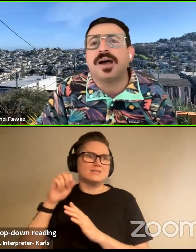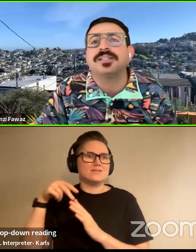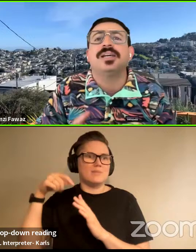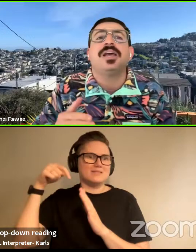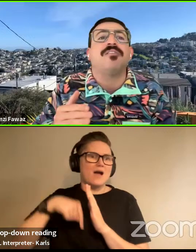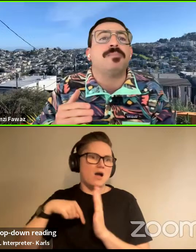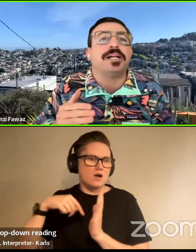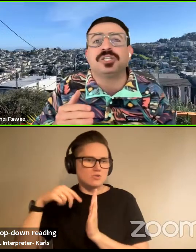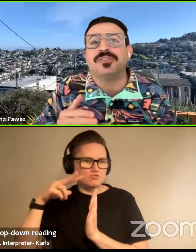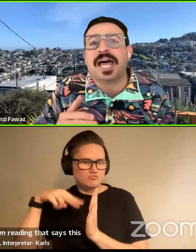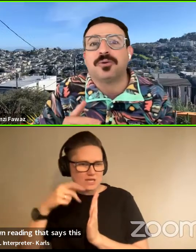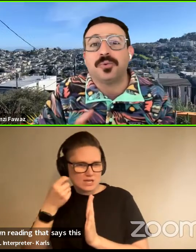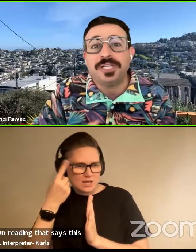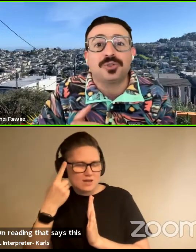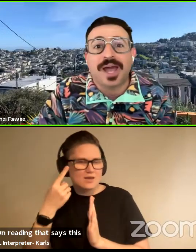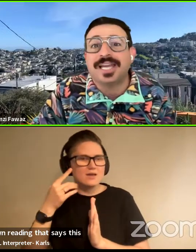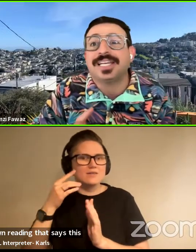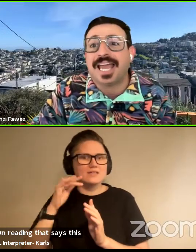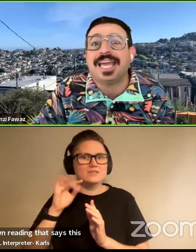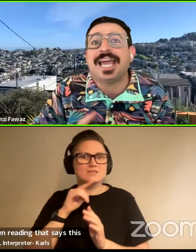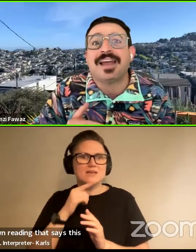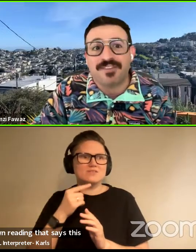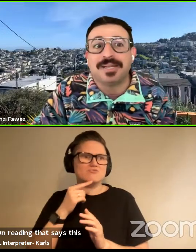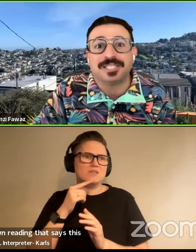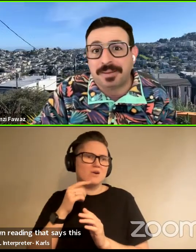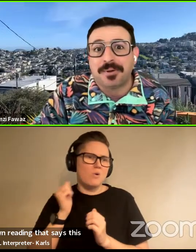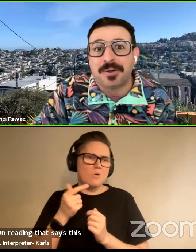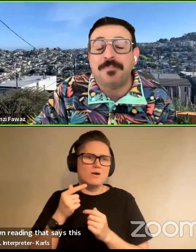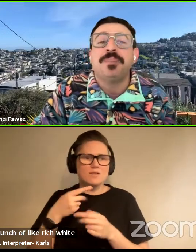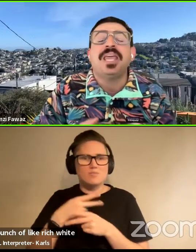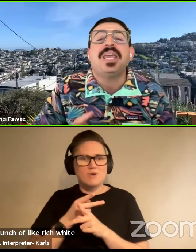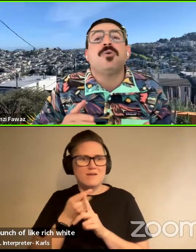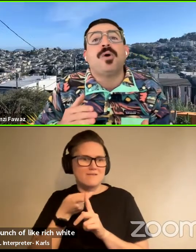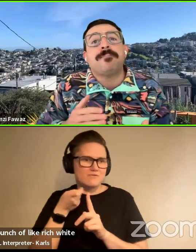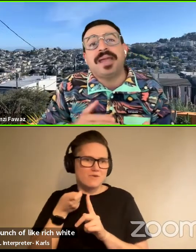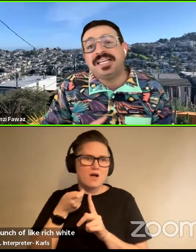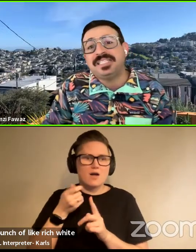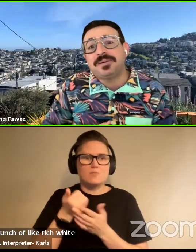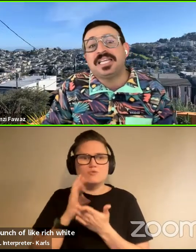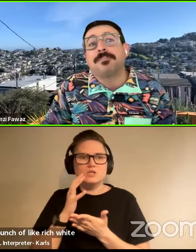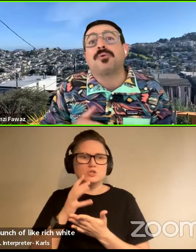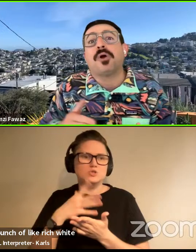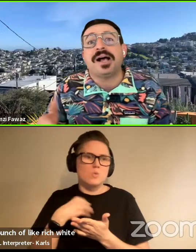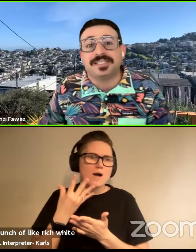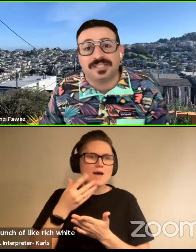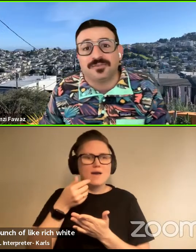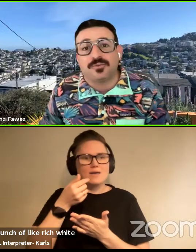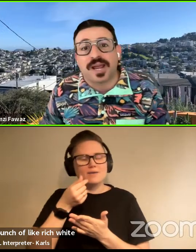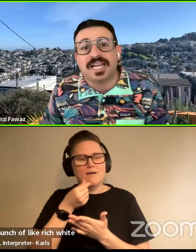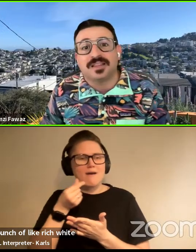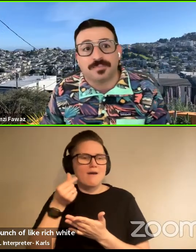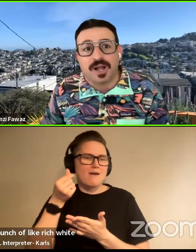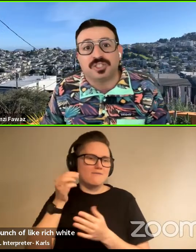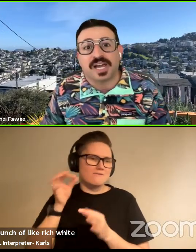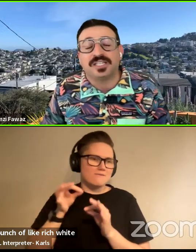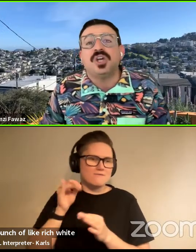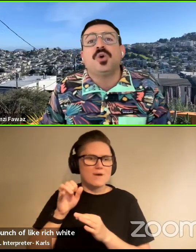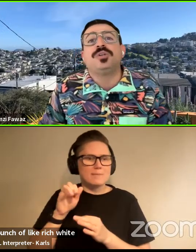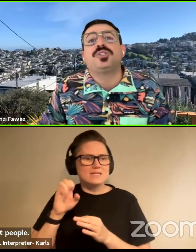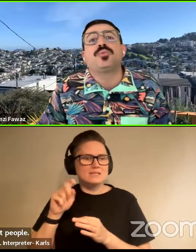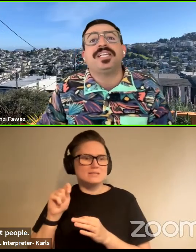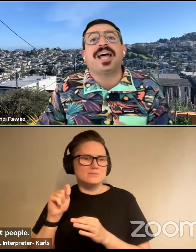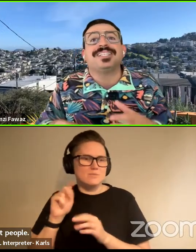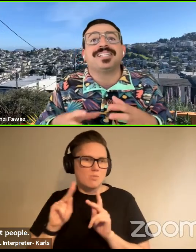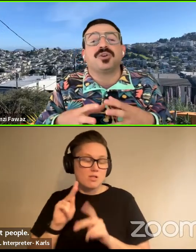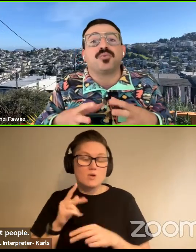all the product of a bunch of like rich, white, gay and feminist people. What amazed me in the process of writing the project